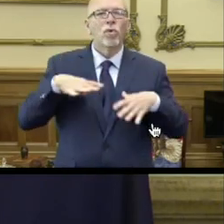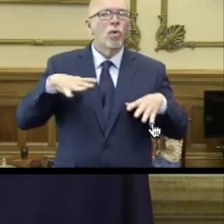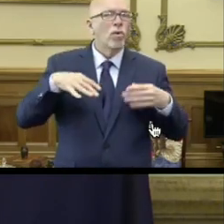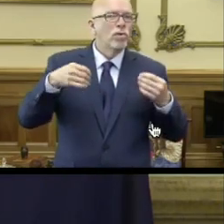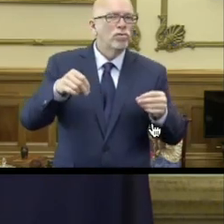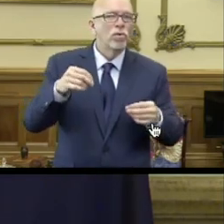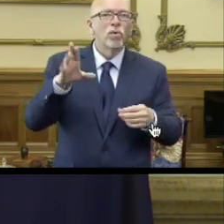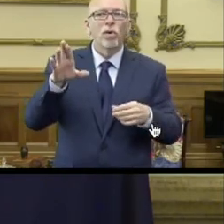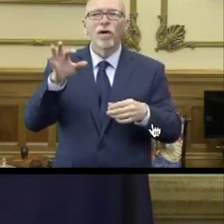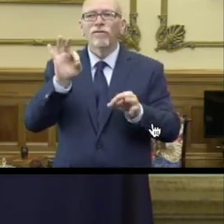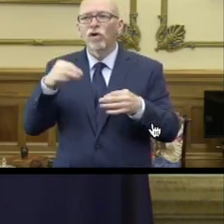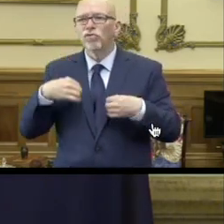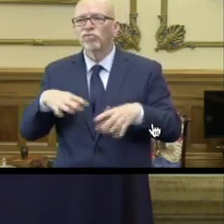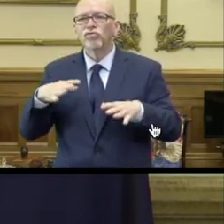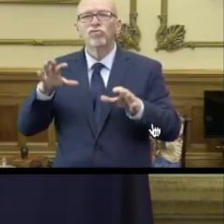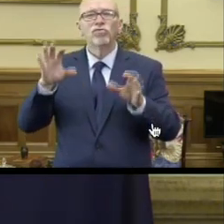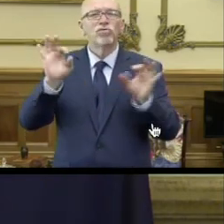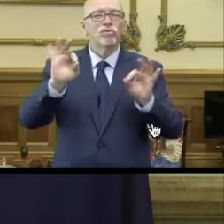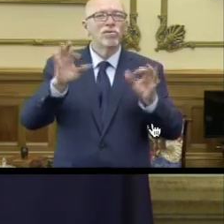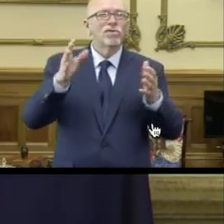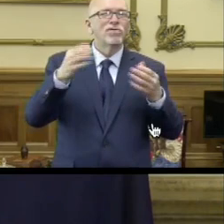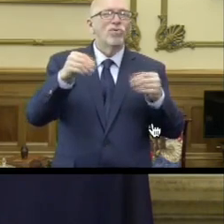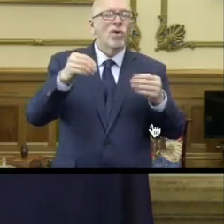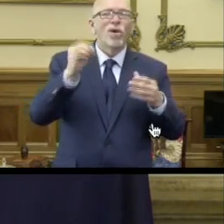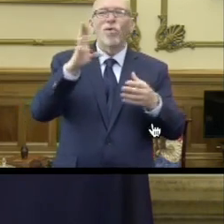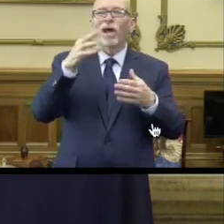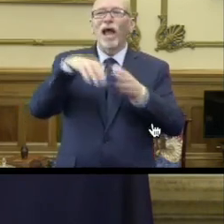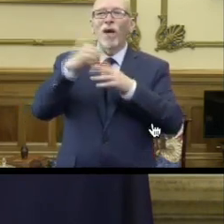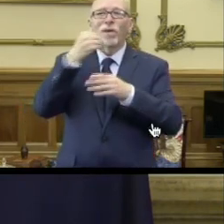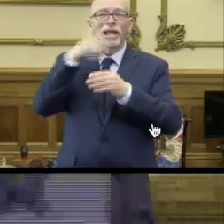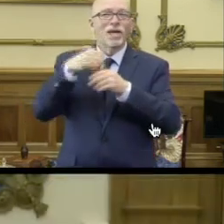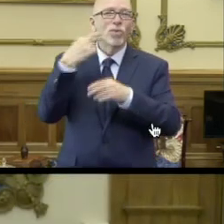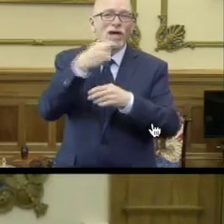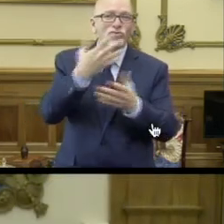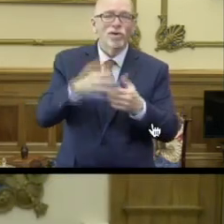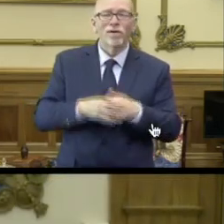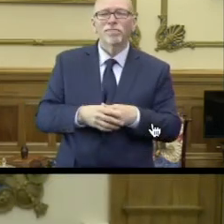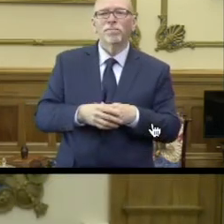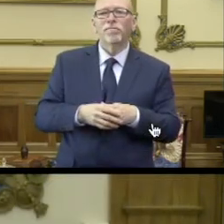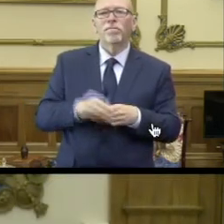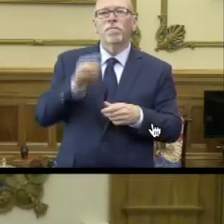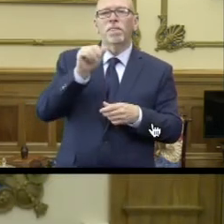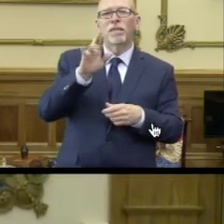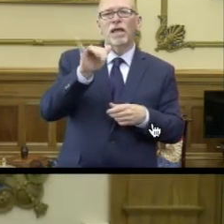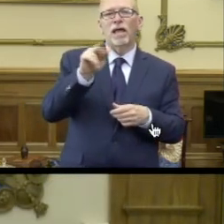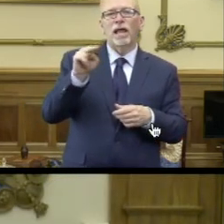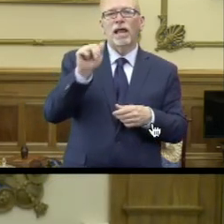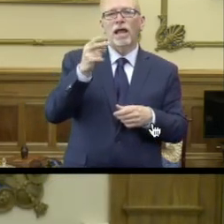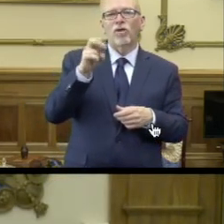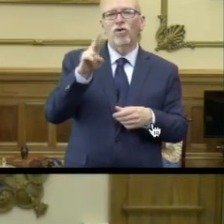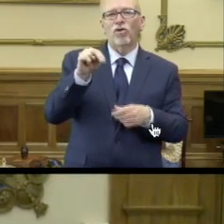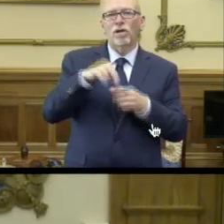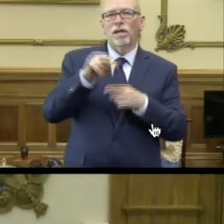out for dinner and actually dining out for dinner. Marianne Ahern, NBC Chicago.